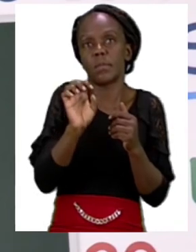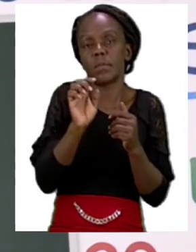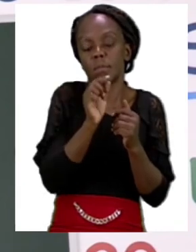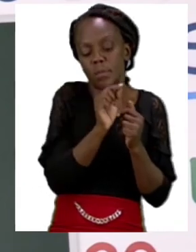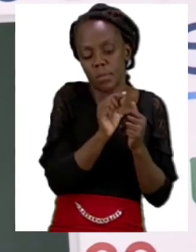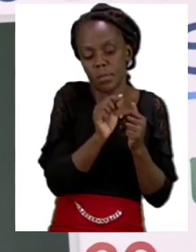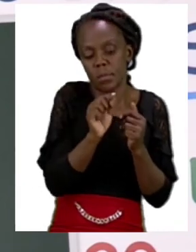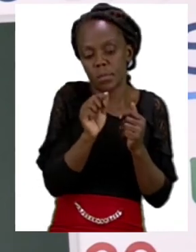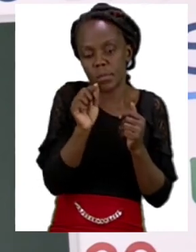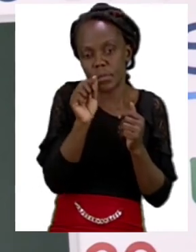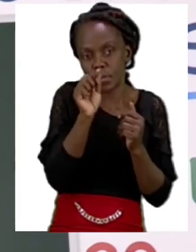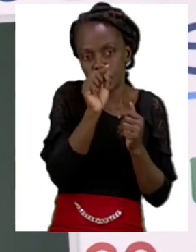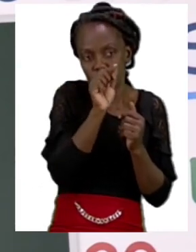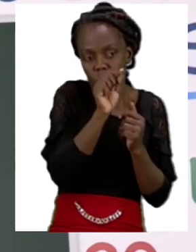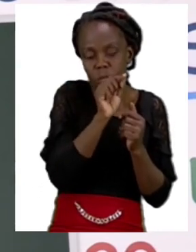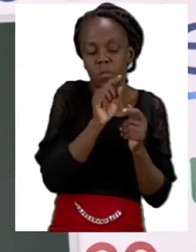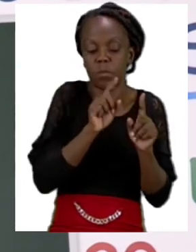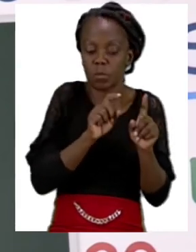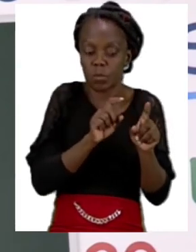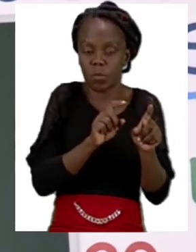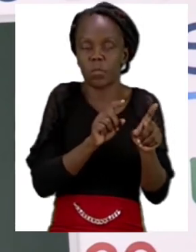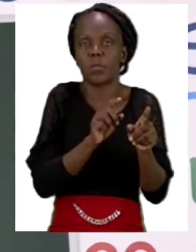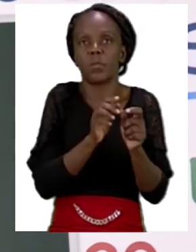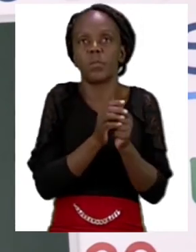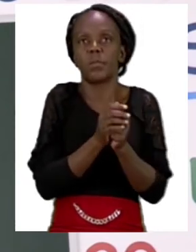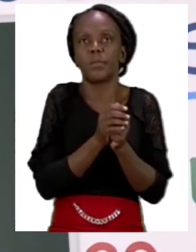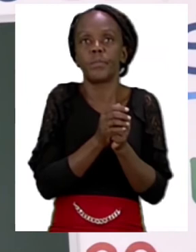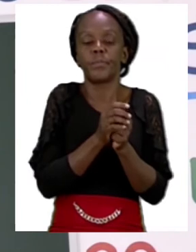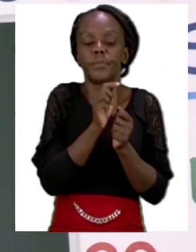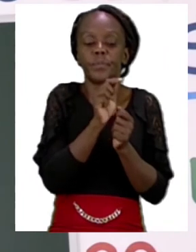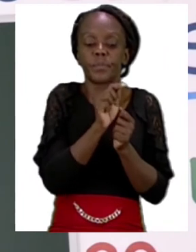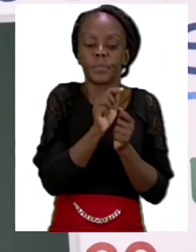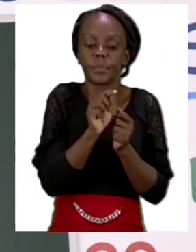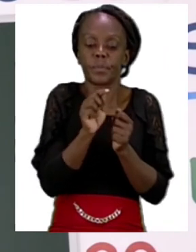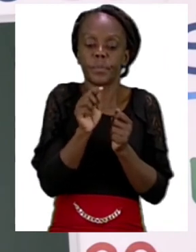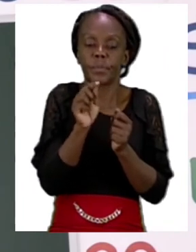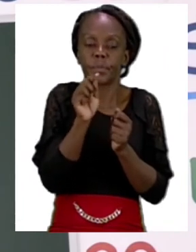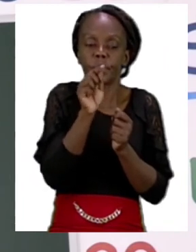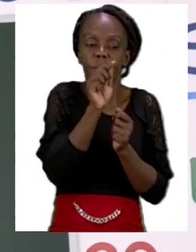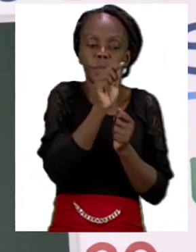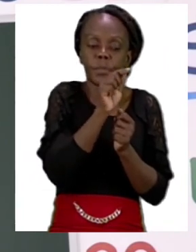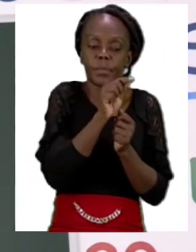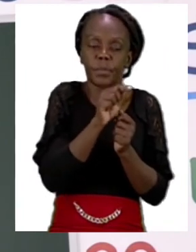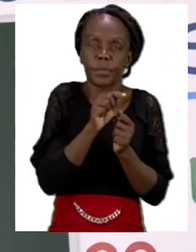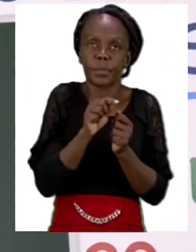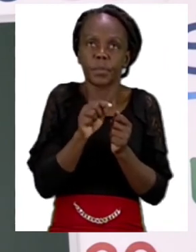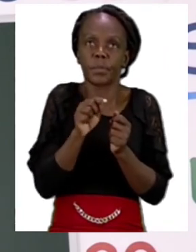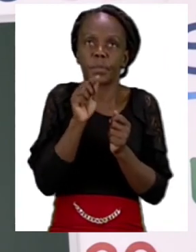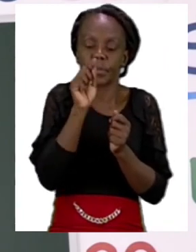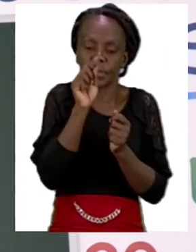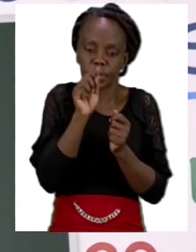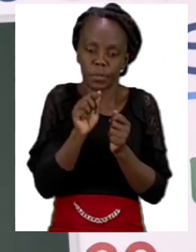that is the first letter the next one is very easy down and a